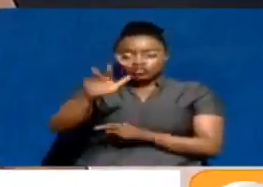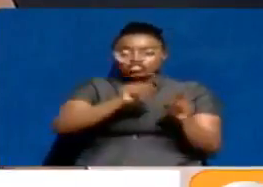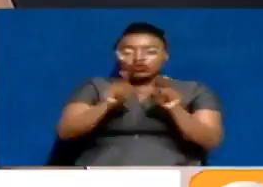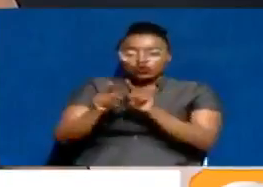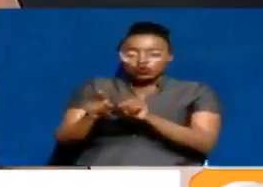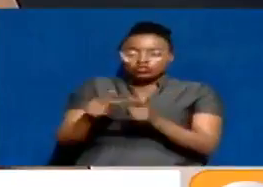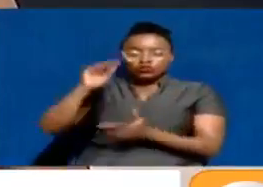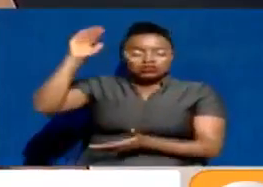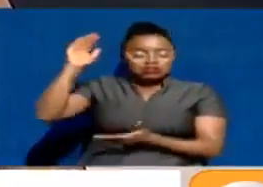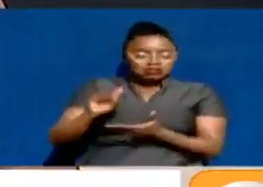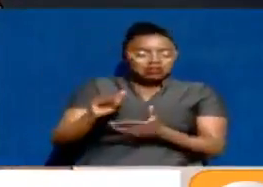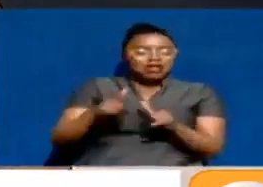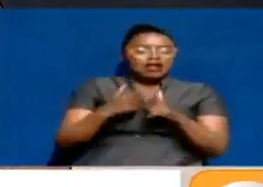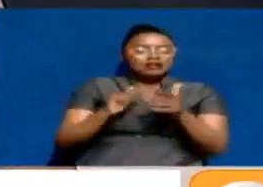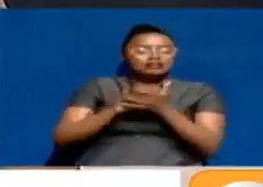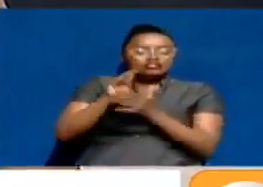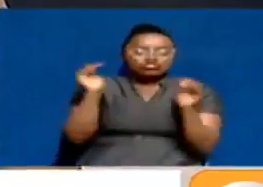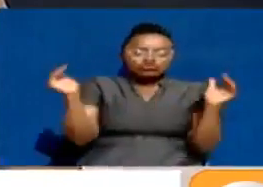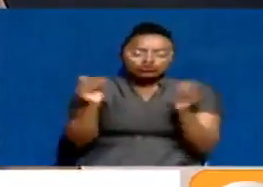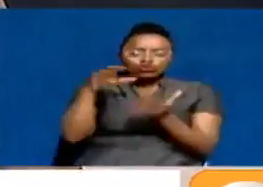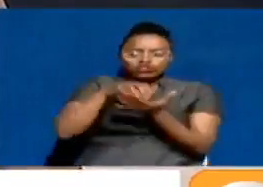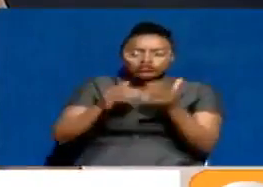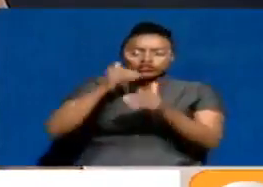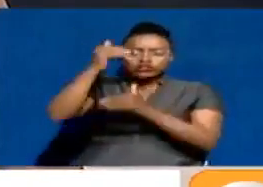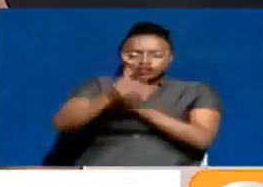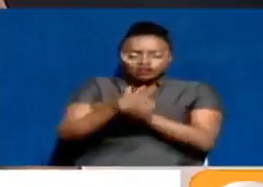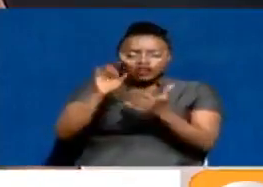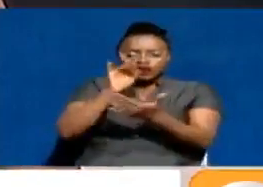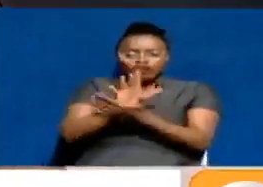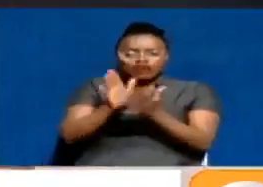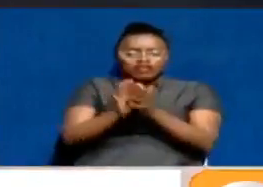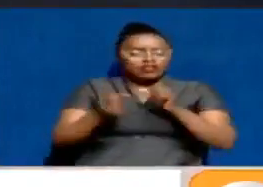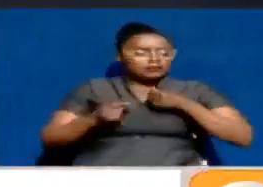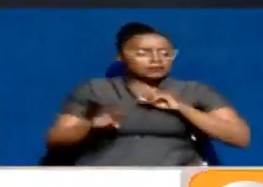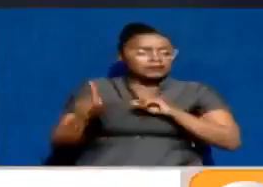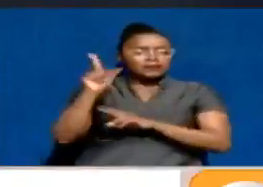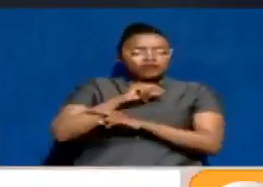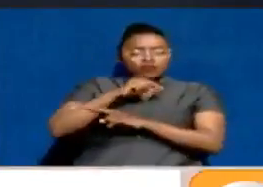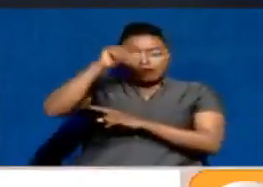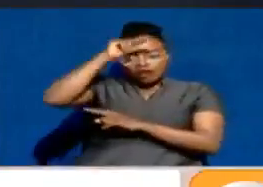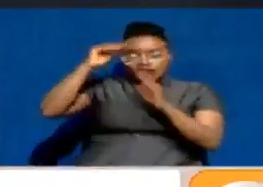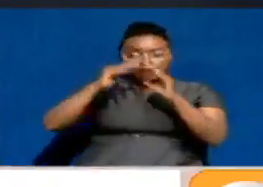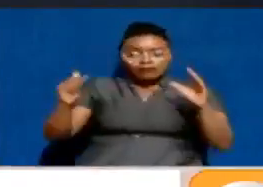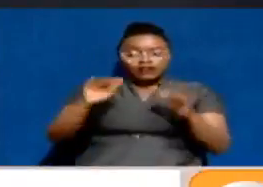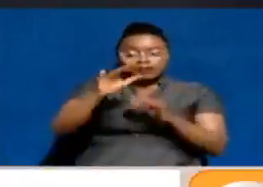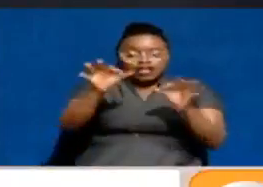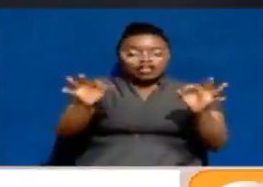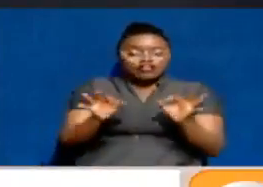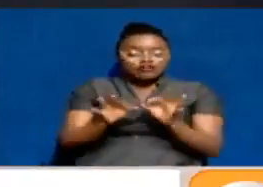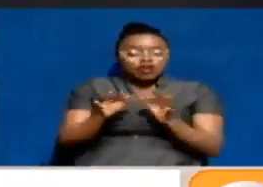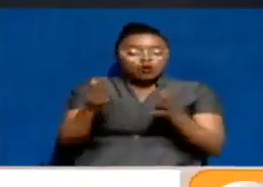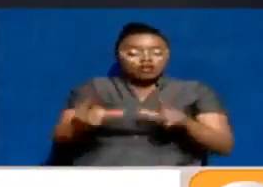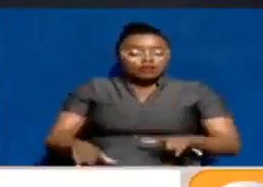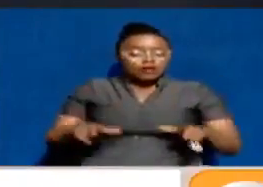He was demoted and sent to a smaller station after which he was sacked and thrown out of the government house he and his family